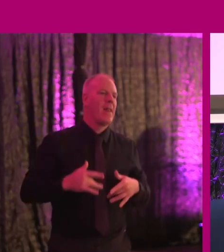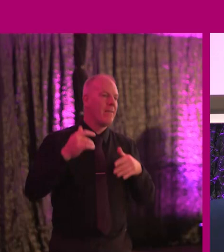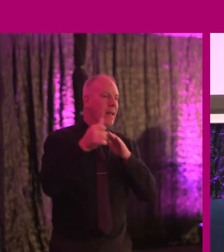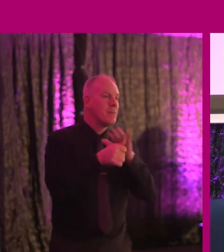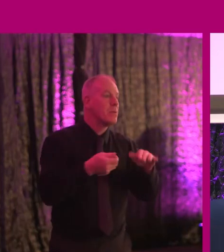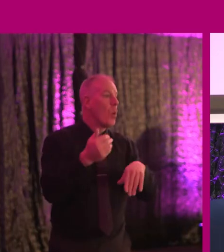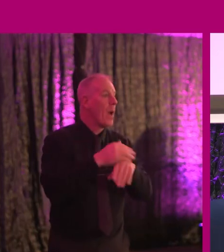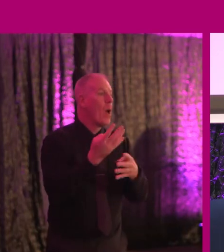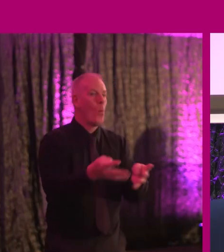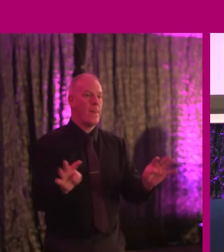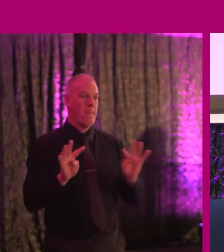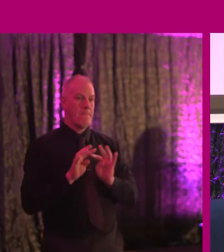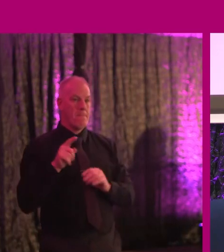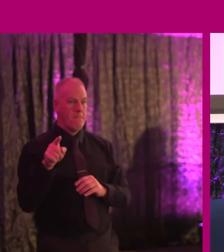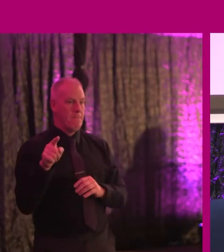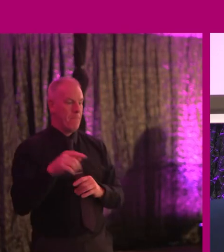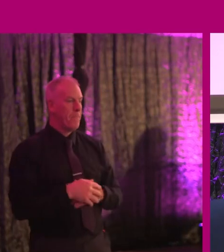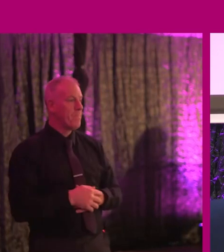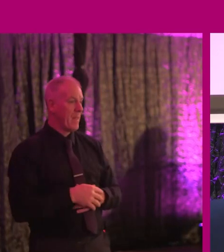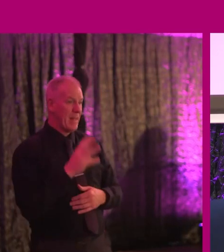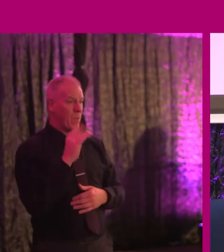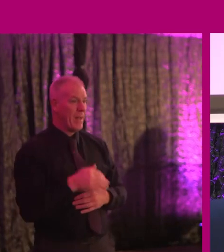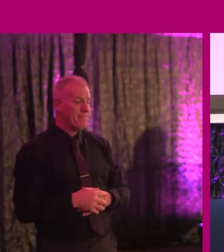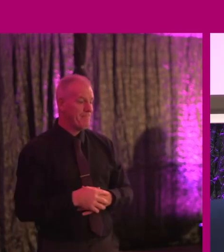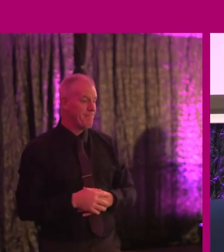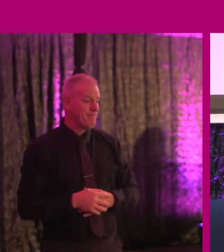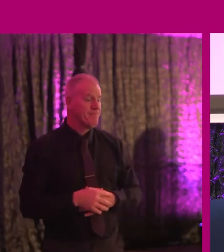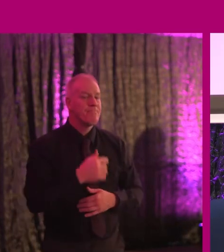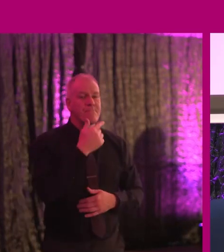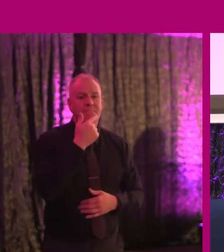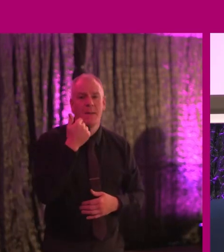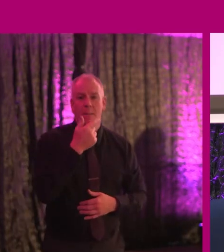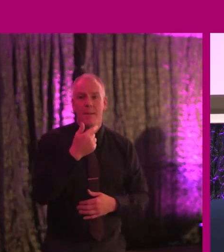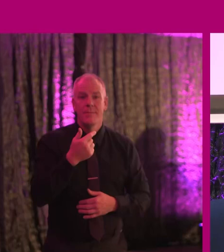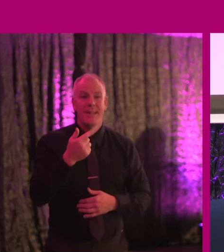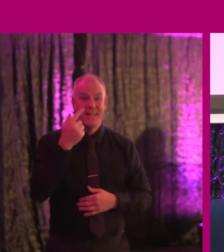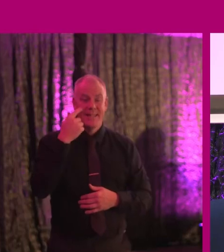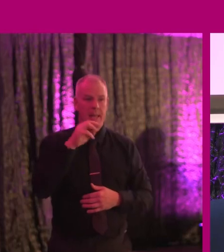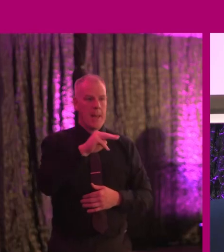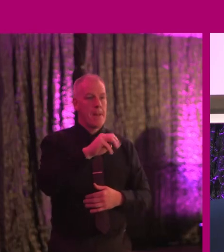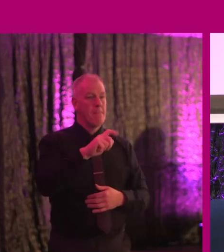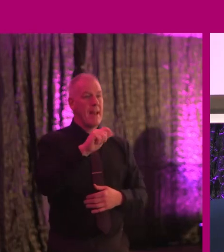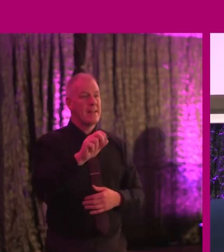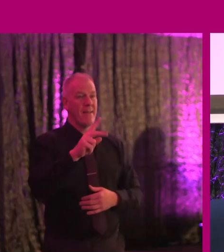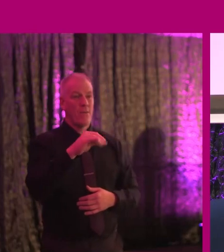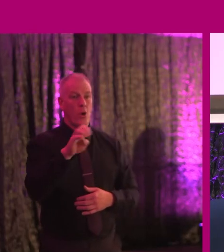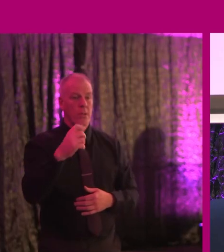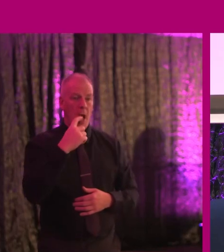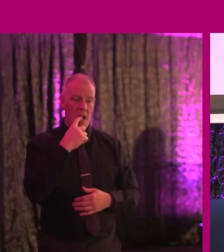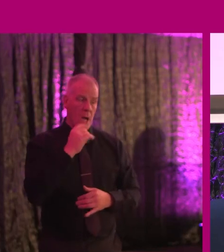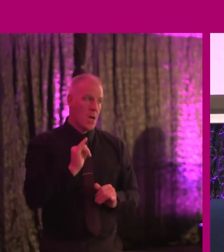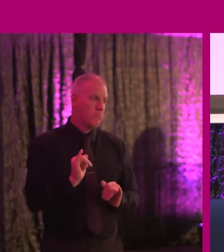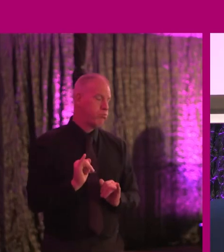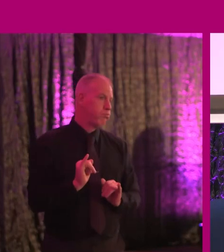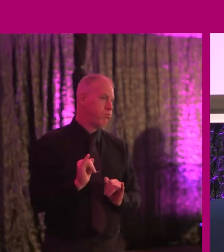in the room. And that is it. It is that simple. Look at this metaverse. I don't know about you guys. I'm scared. I'm